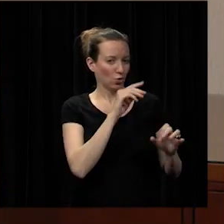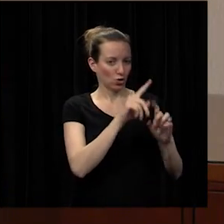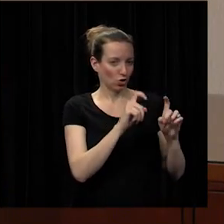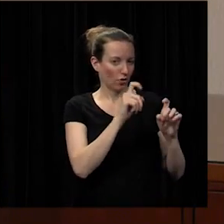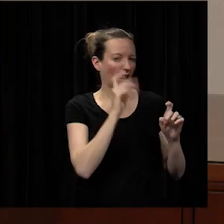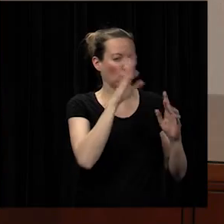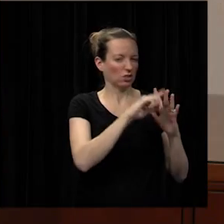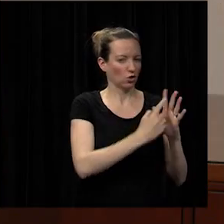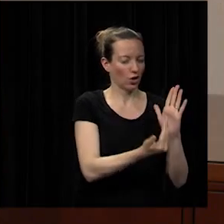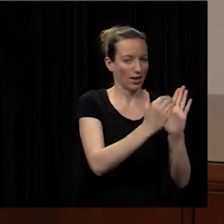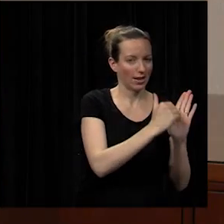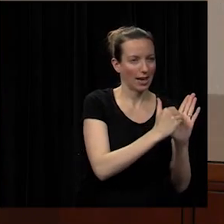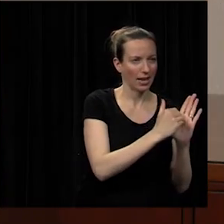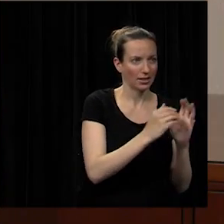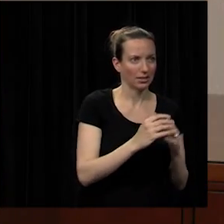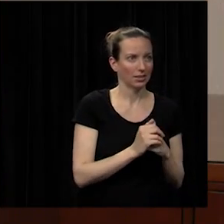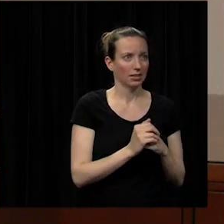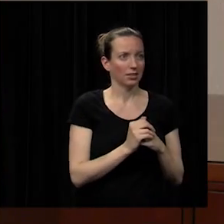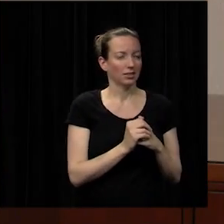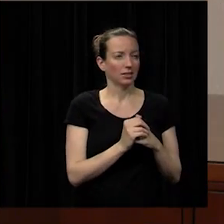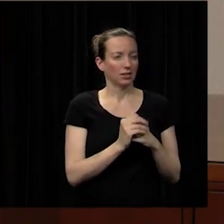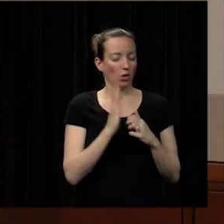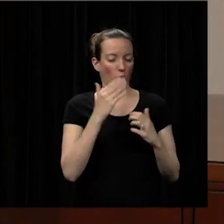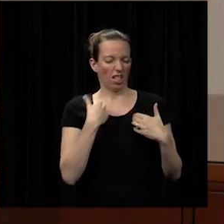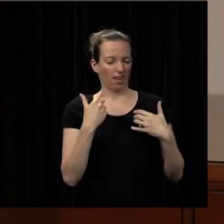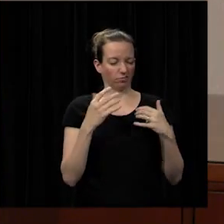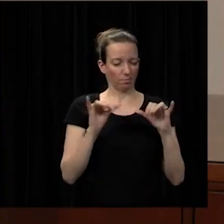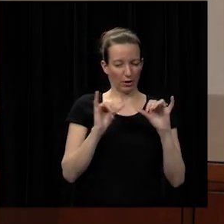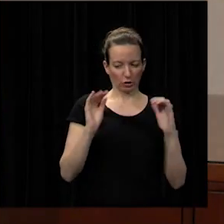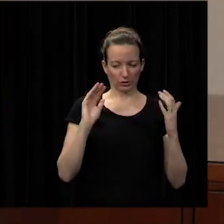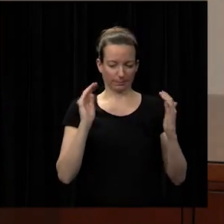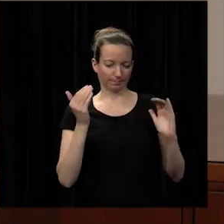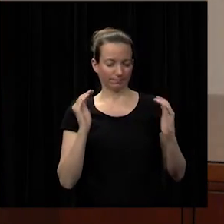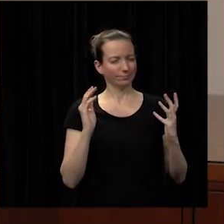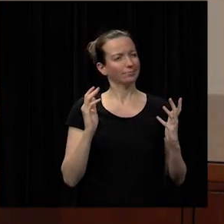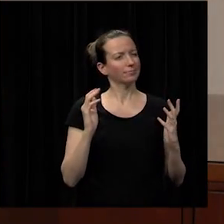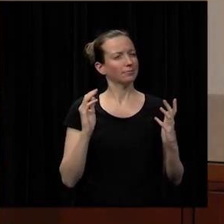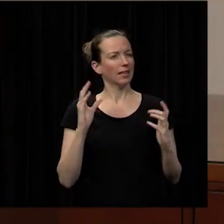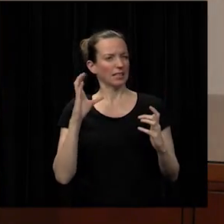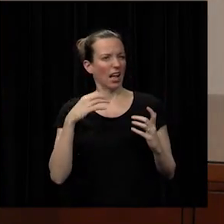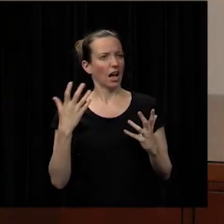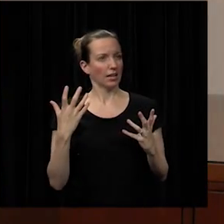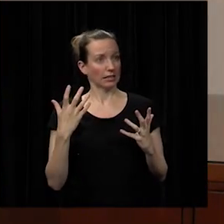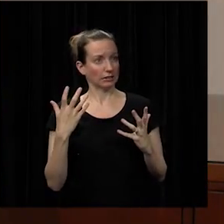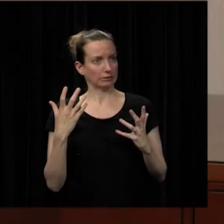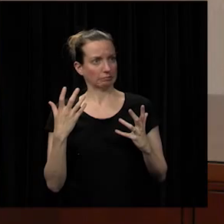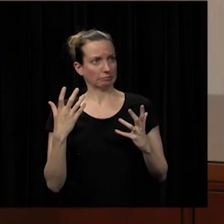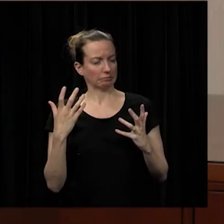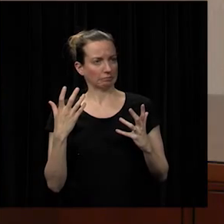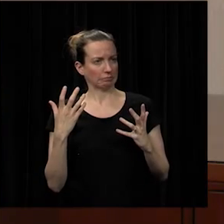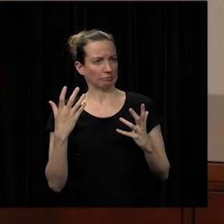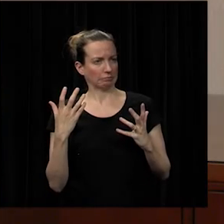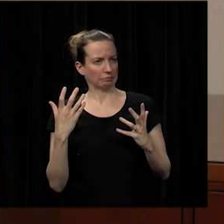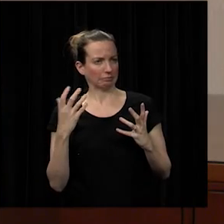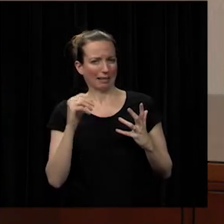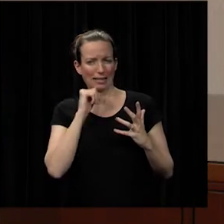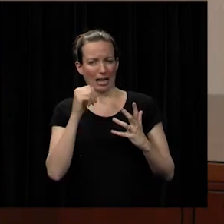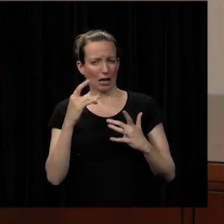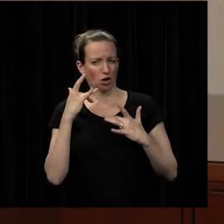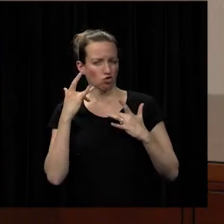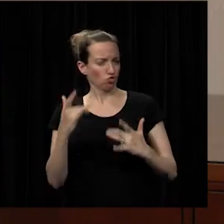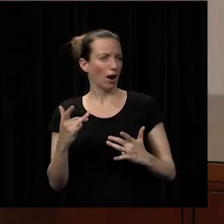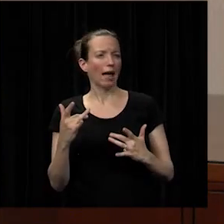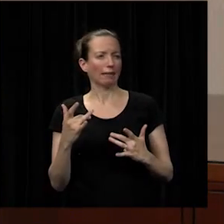so we'll watch some measures on either side of it it's a little odd and it's lower than previous years i mean it's not this hasn't been a trend in high